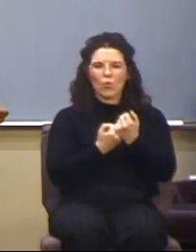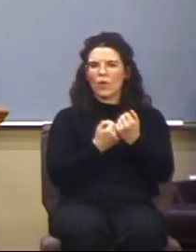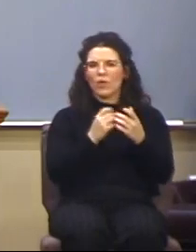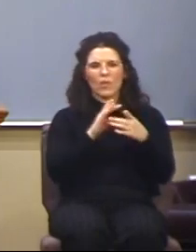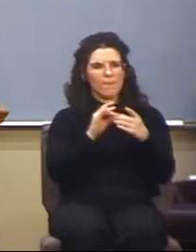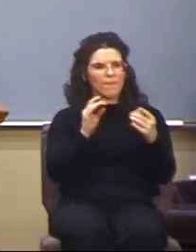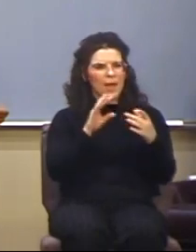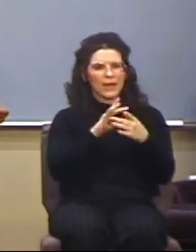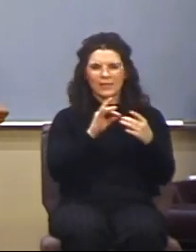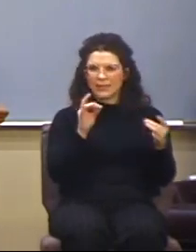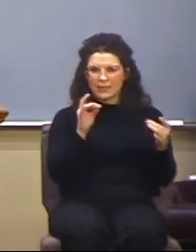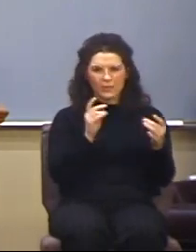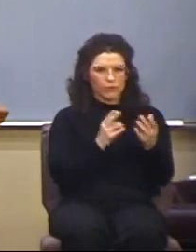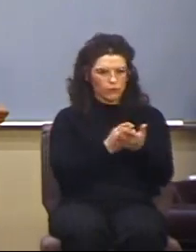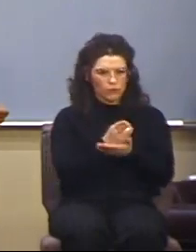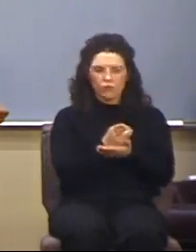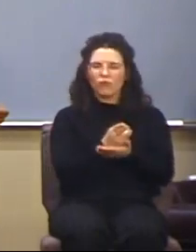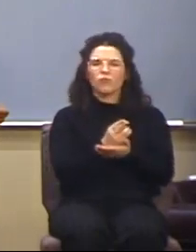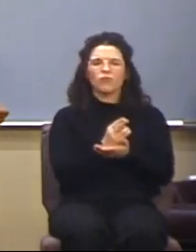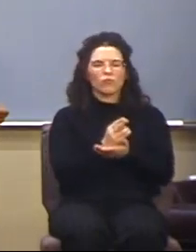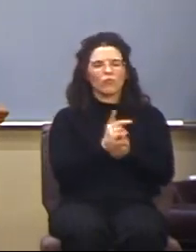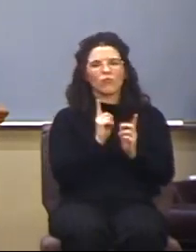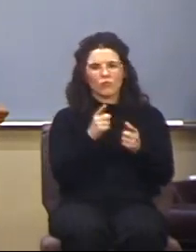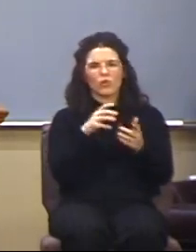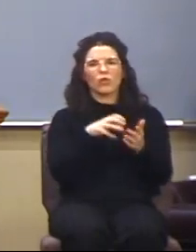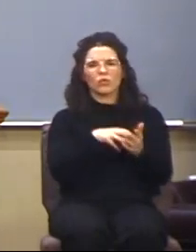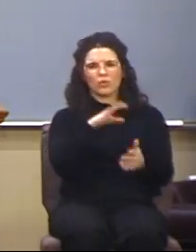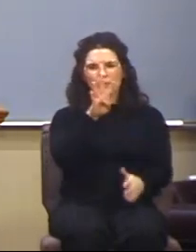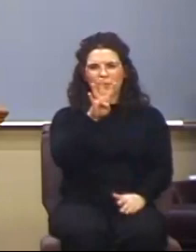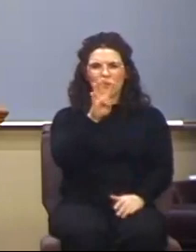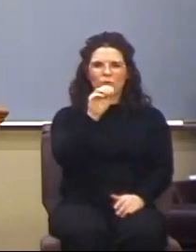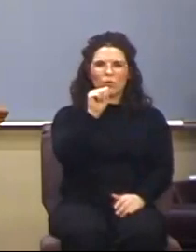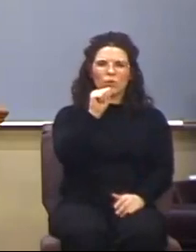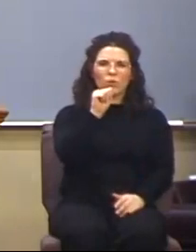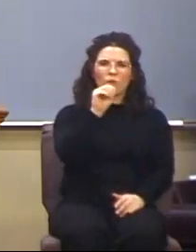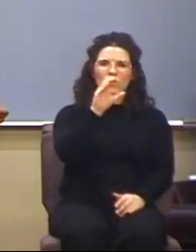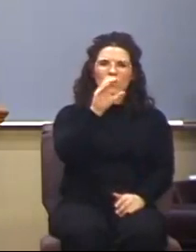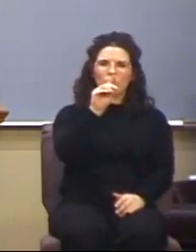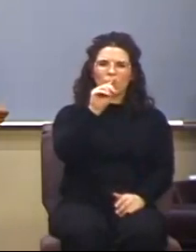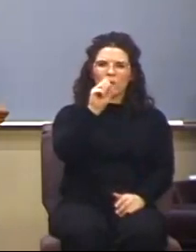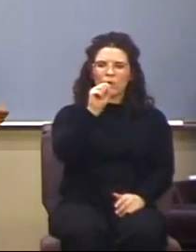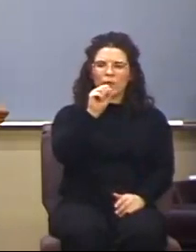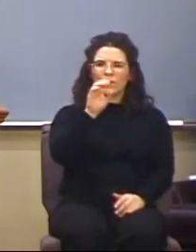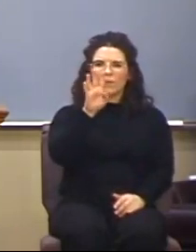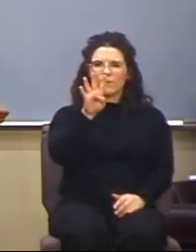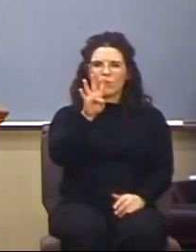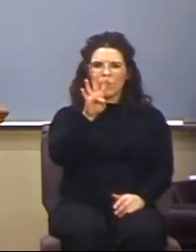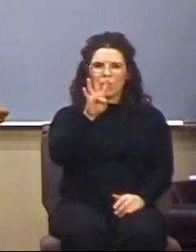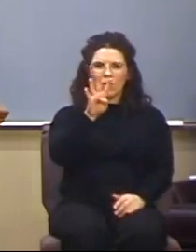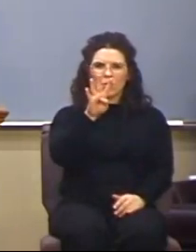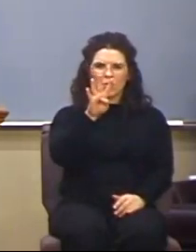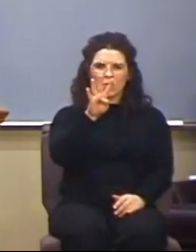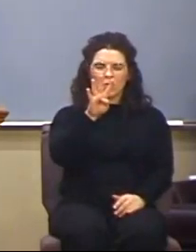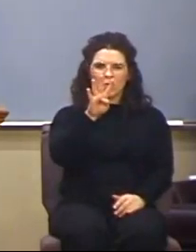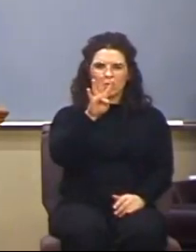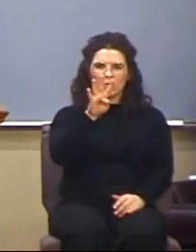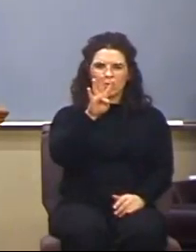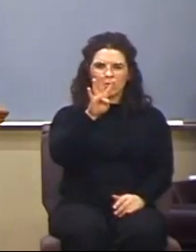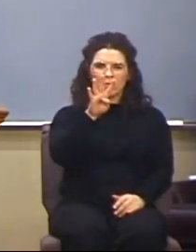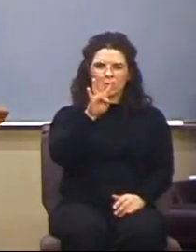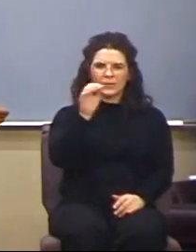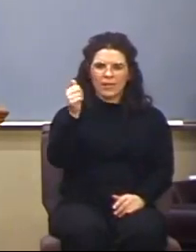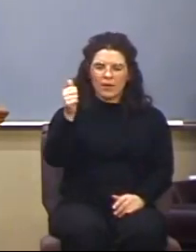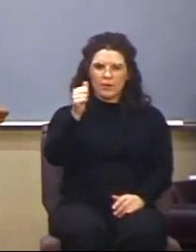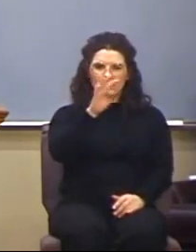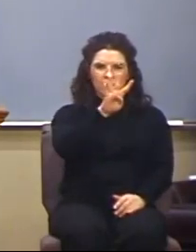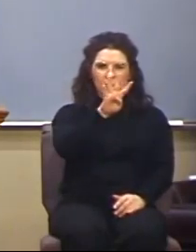to chapter 4. And just notice, again, this correlation. Acts chapter 4. And notice there at verse